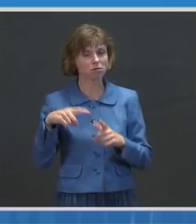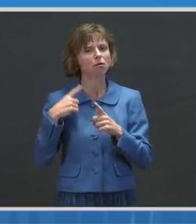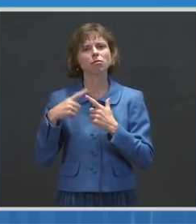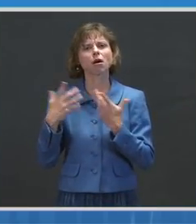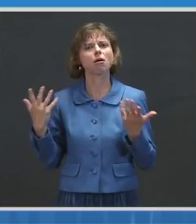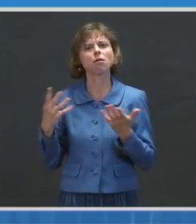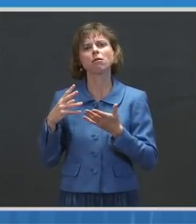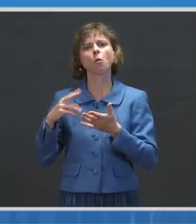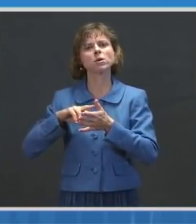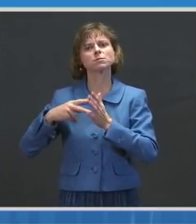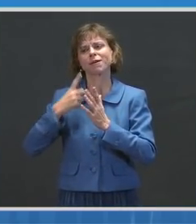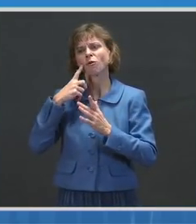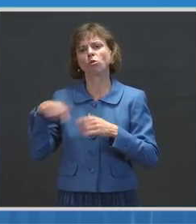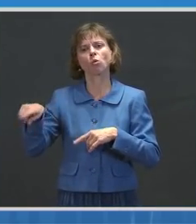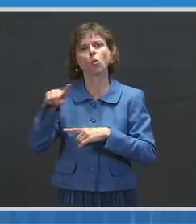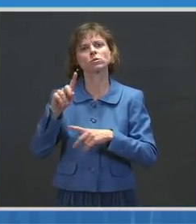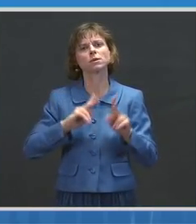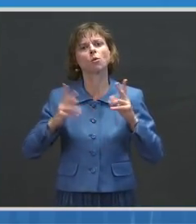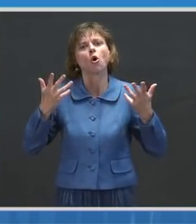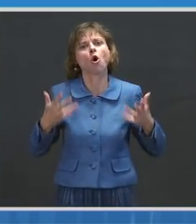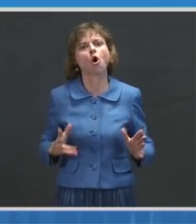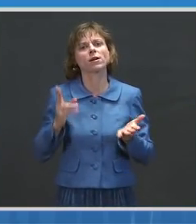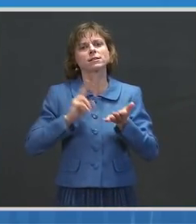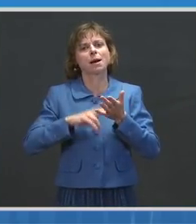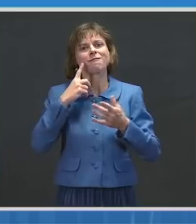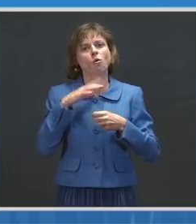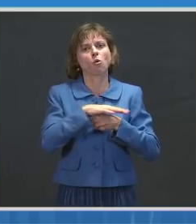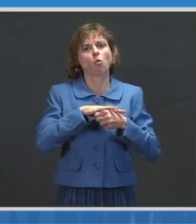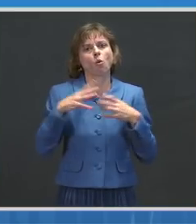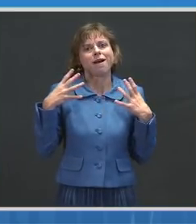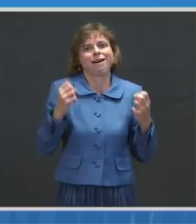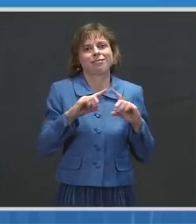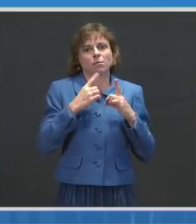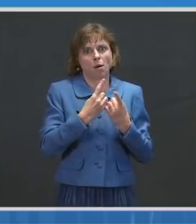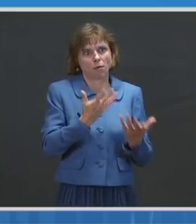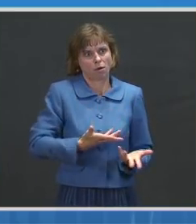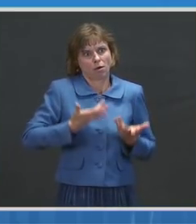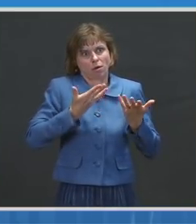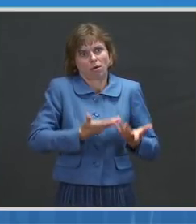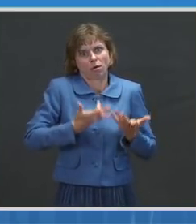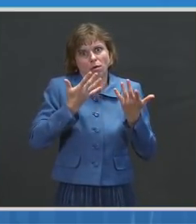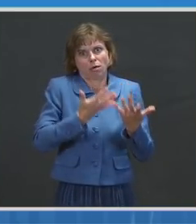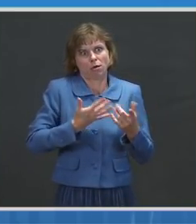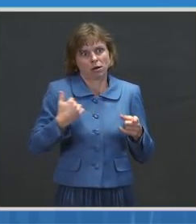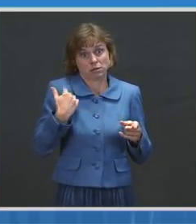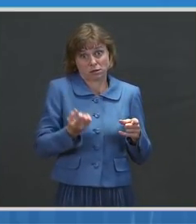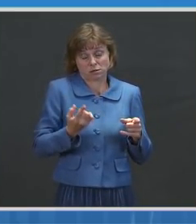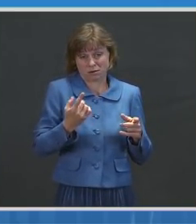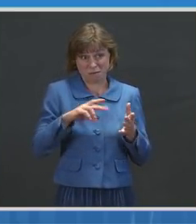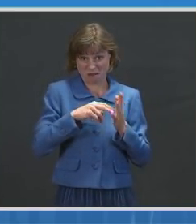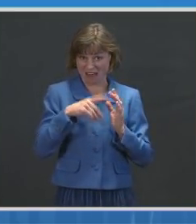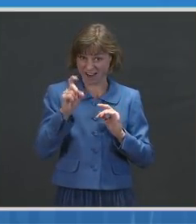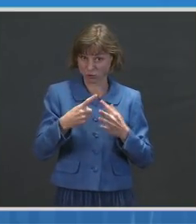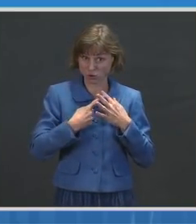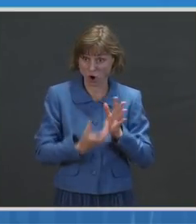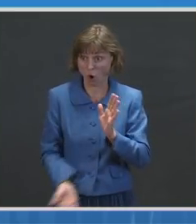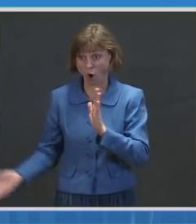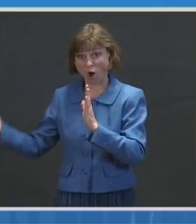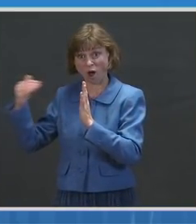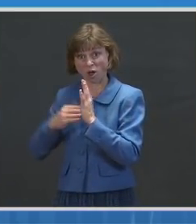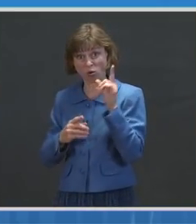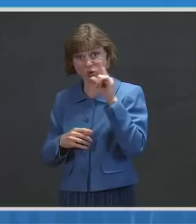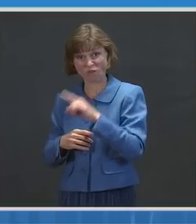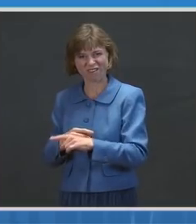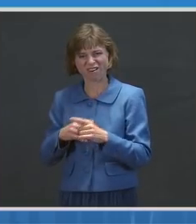who had already signed up at their local health departments and have been waiting in line? Do they start over? Is there going to be some kind of